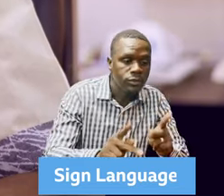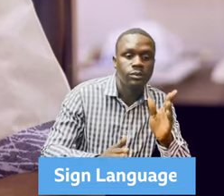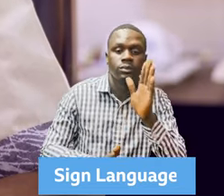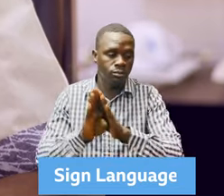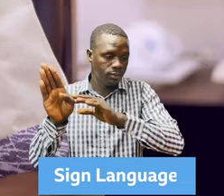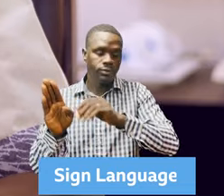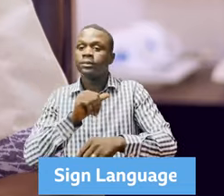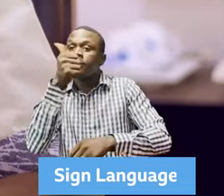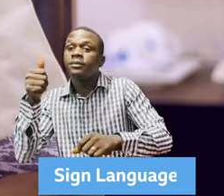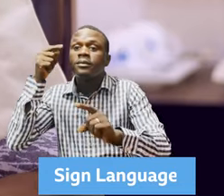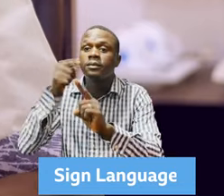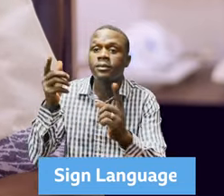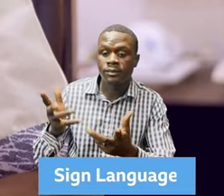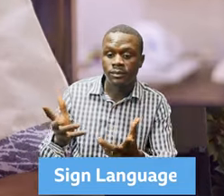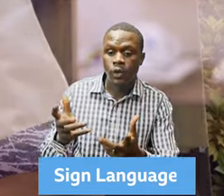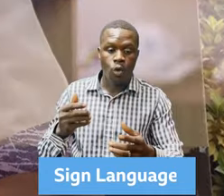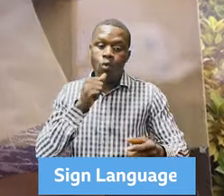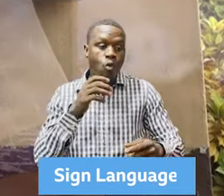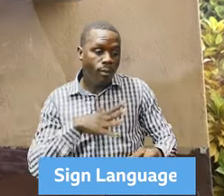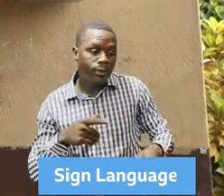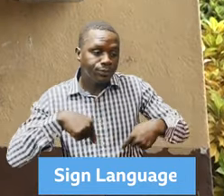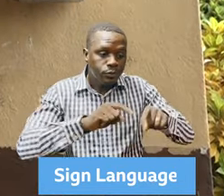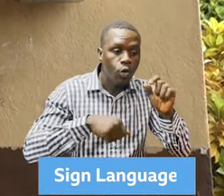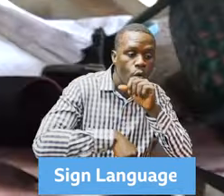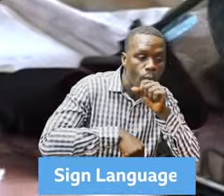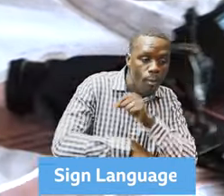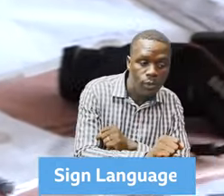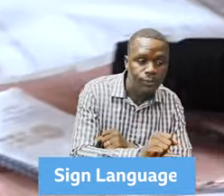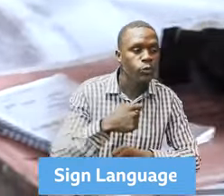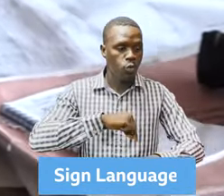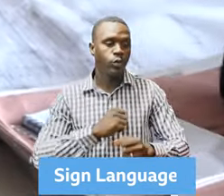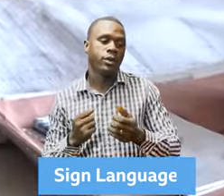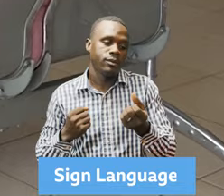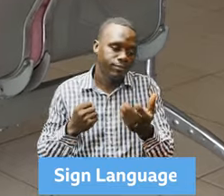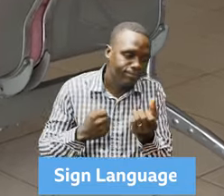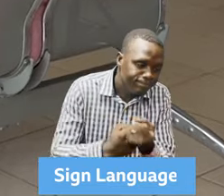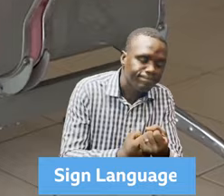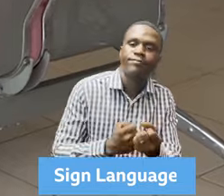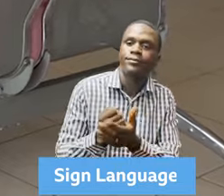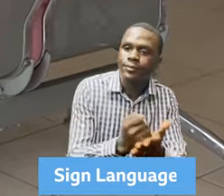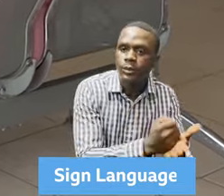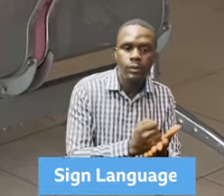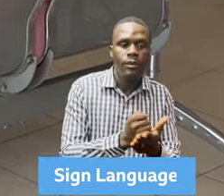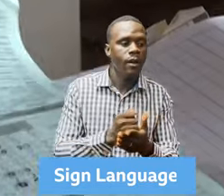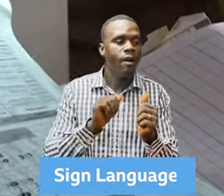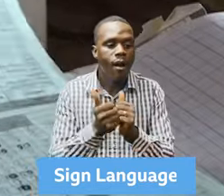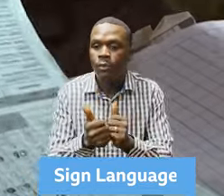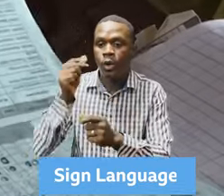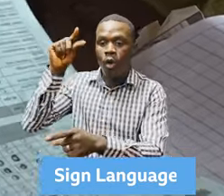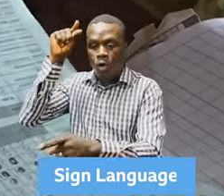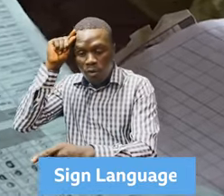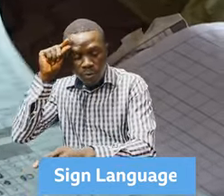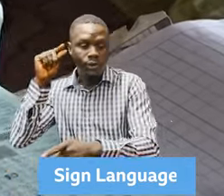health, we have been working with the Ministry of Health, strengthening capacity in various government hospitals. Both Boa and